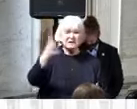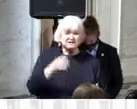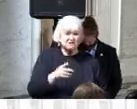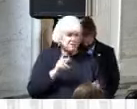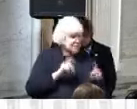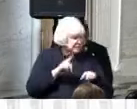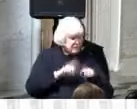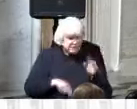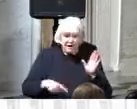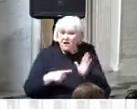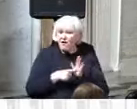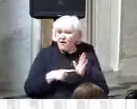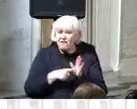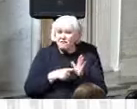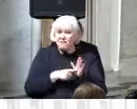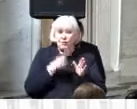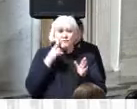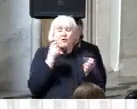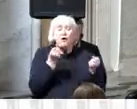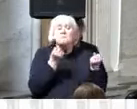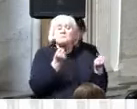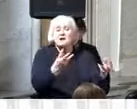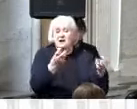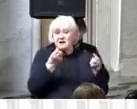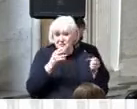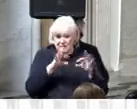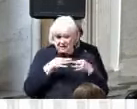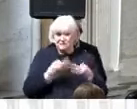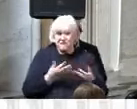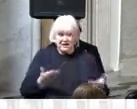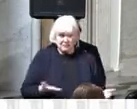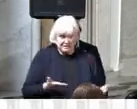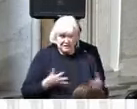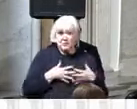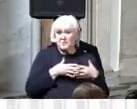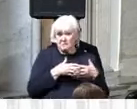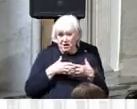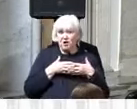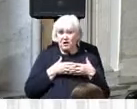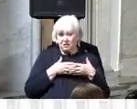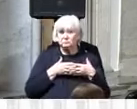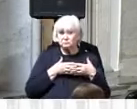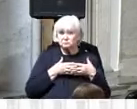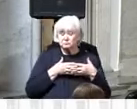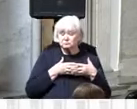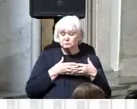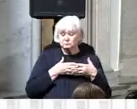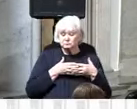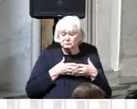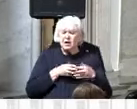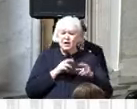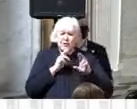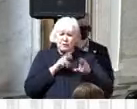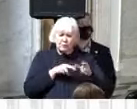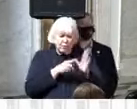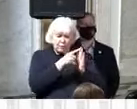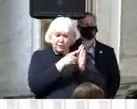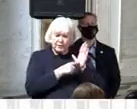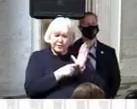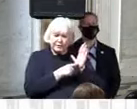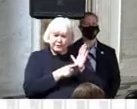for far too many working families in our country this report confirms